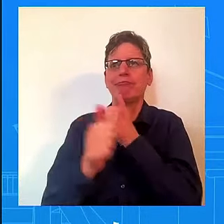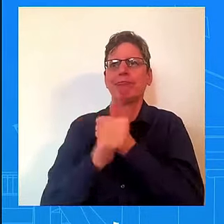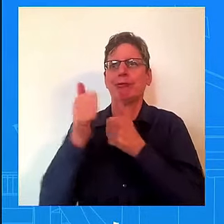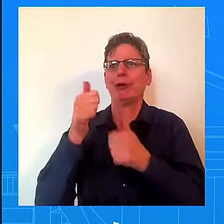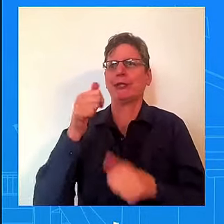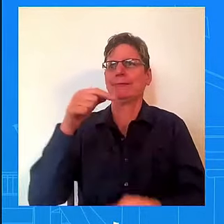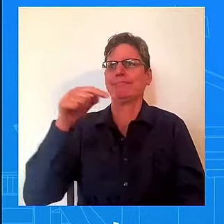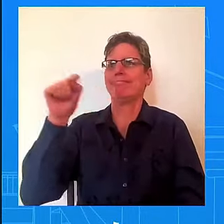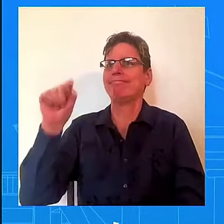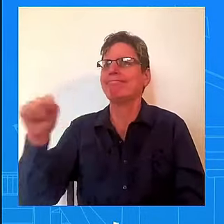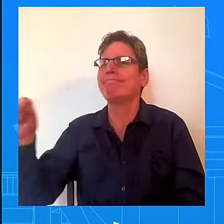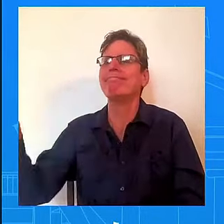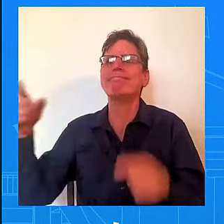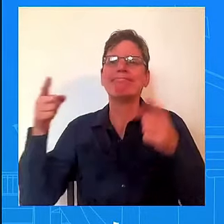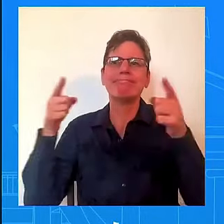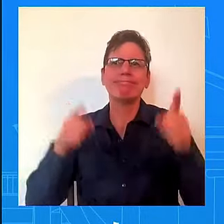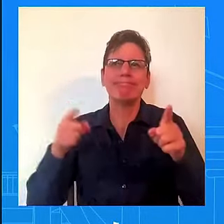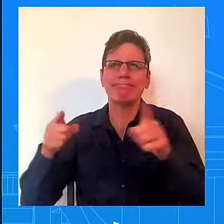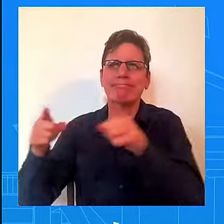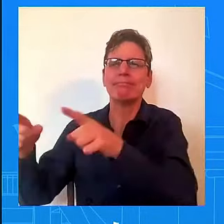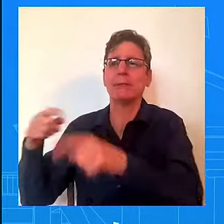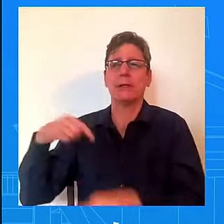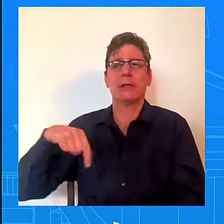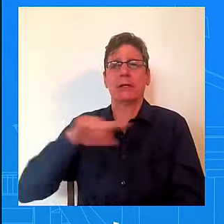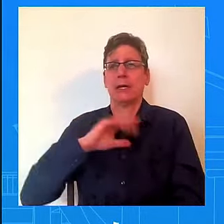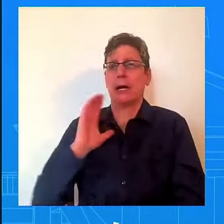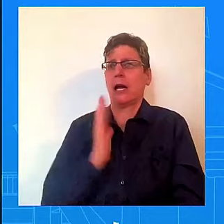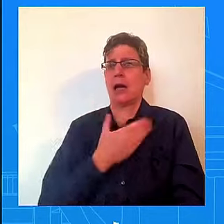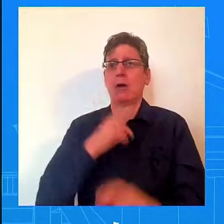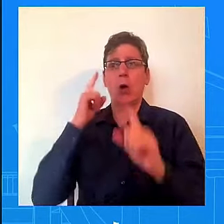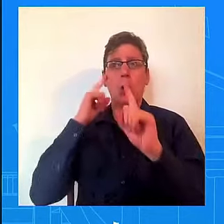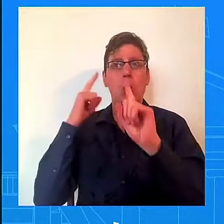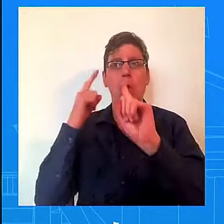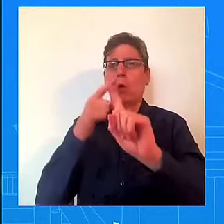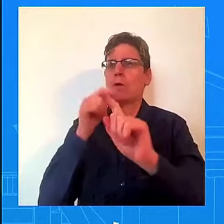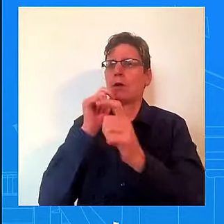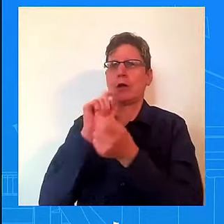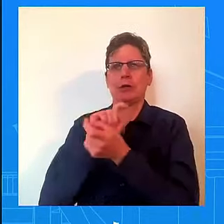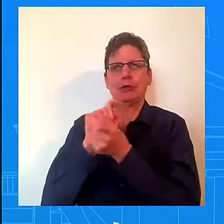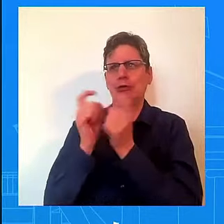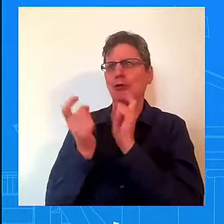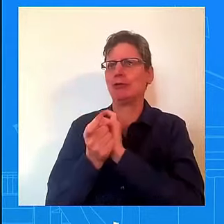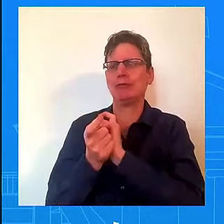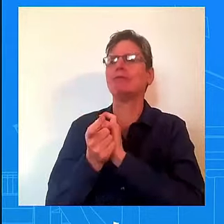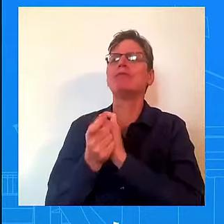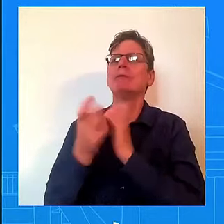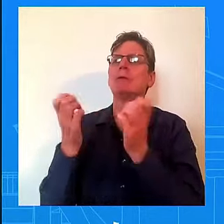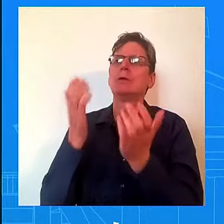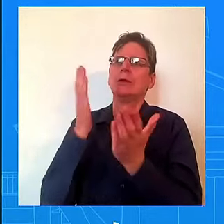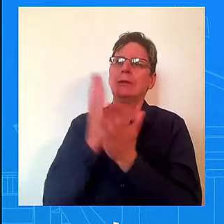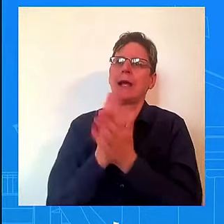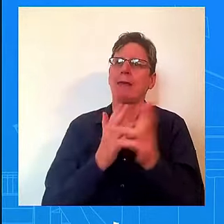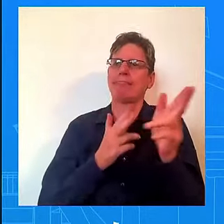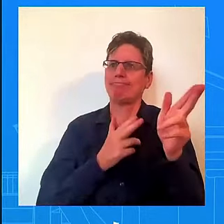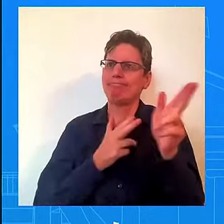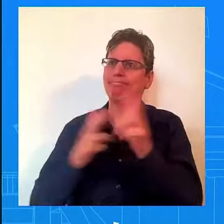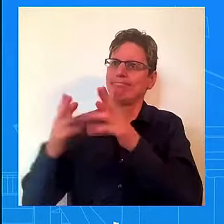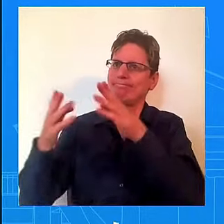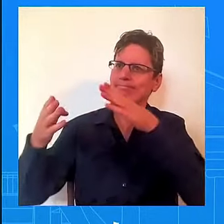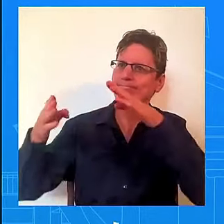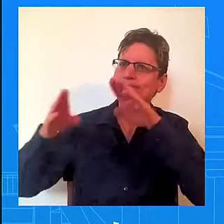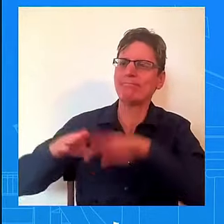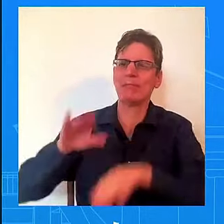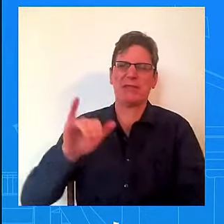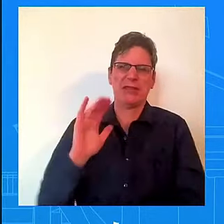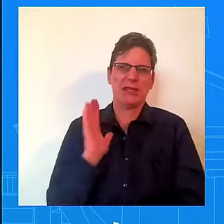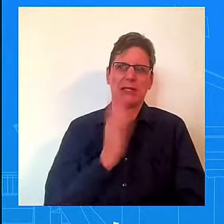changed. But we are trying to get that ceasefire deal working around the clock. That's what we want to see. That's our focus. Okay. MS. How concerned is the White